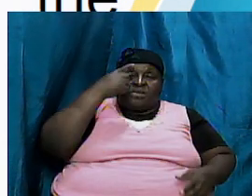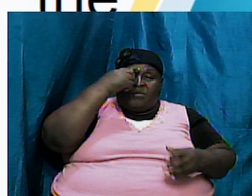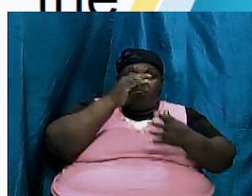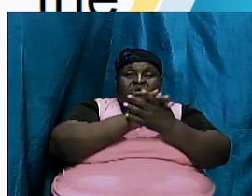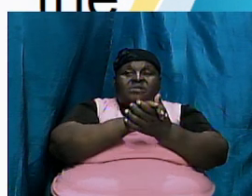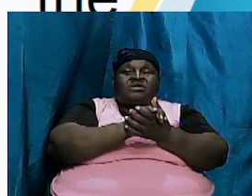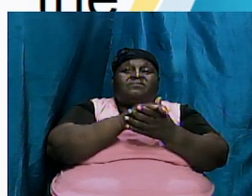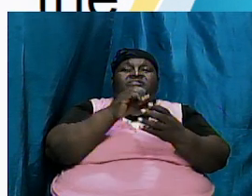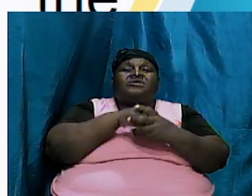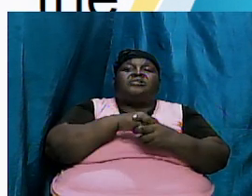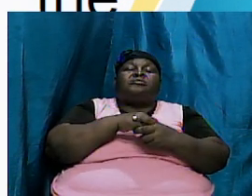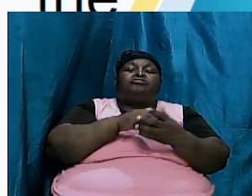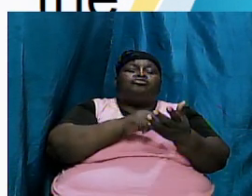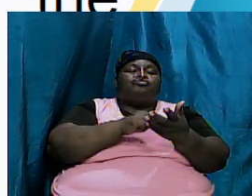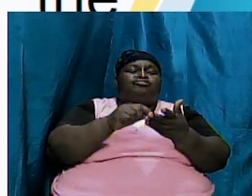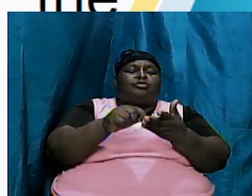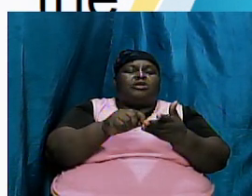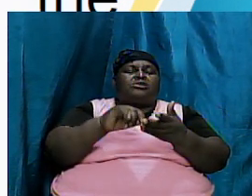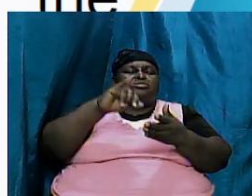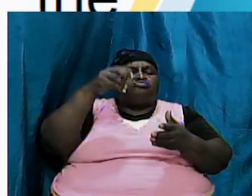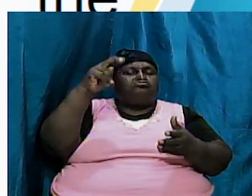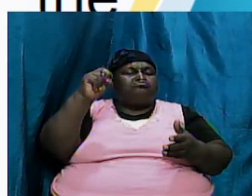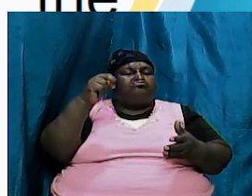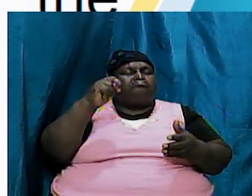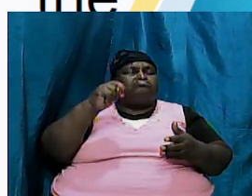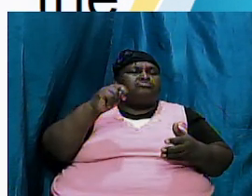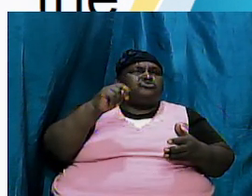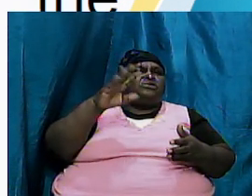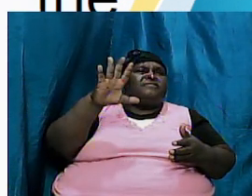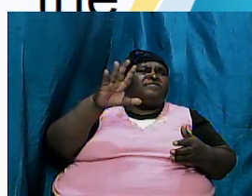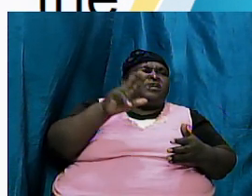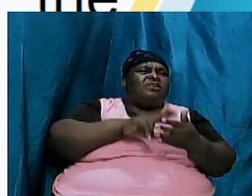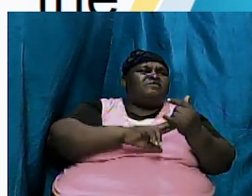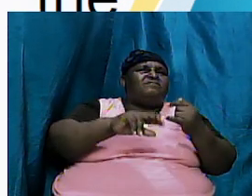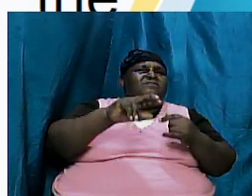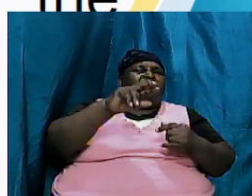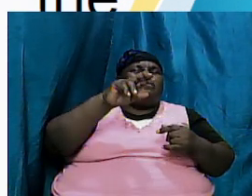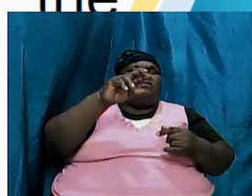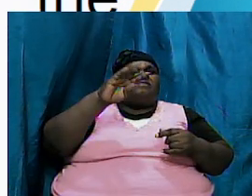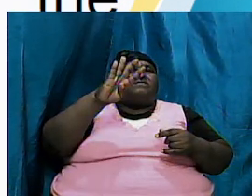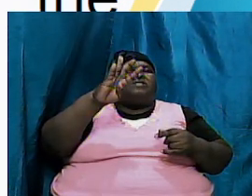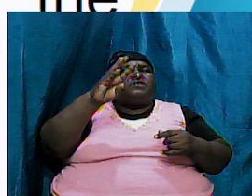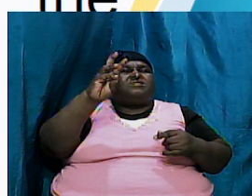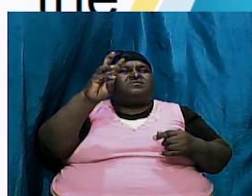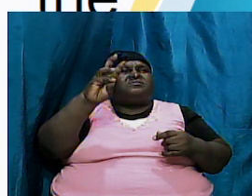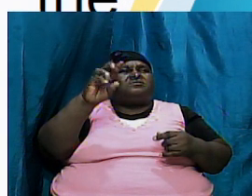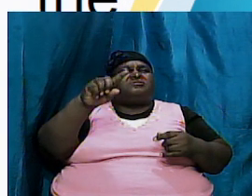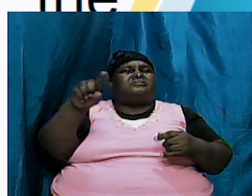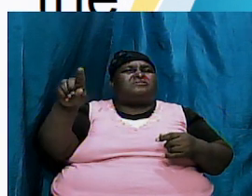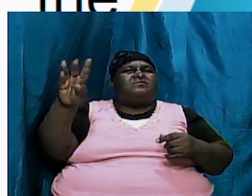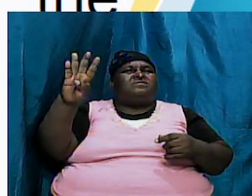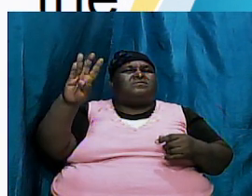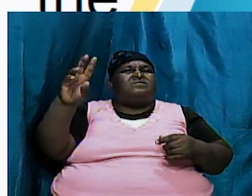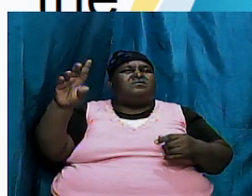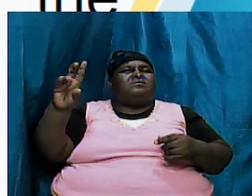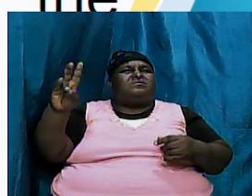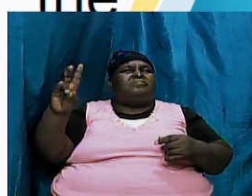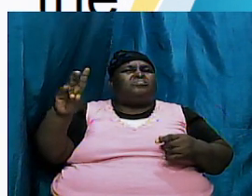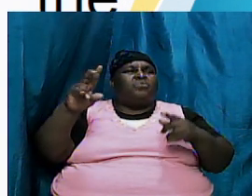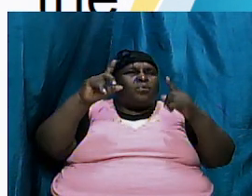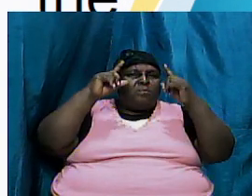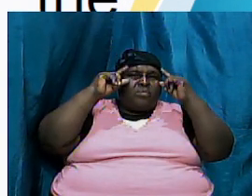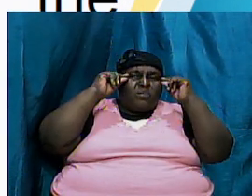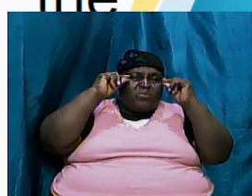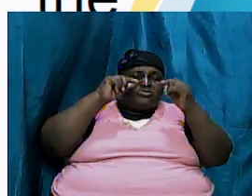that in writing about in St. John 5 46 and 47 he's speaking about Moses is writing back there